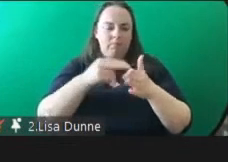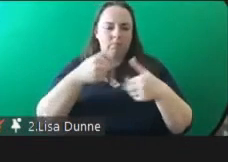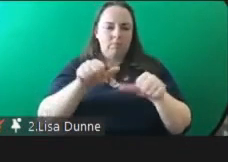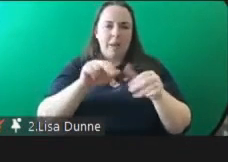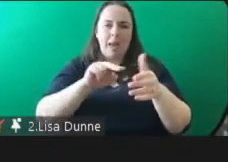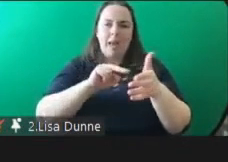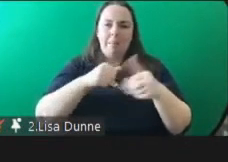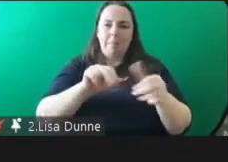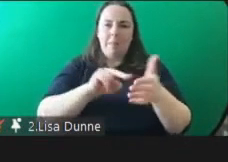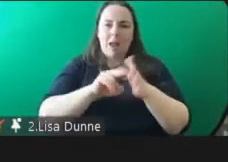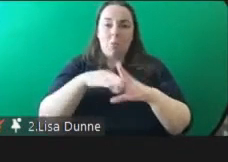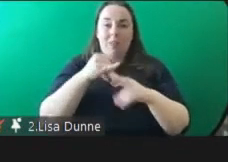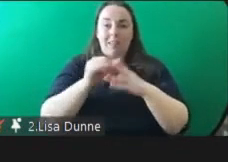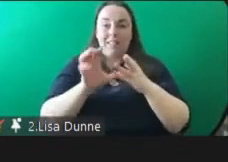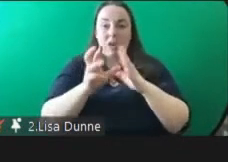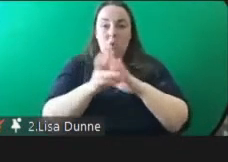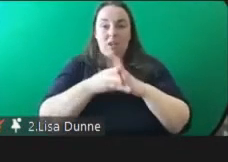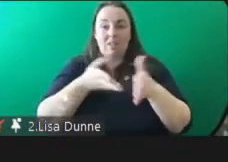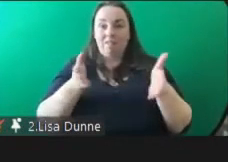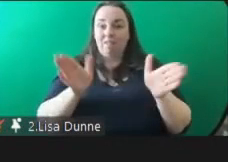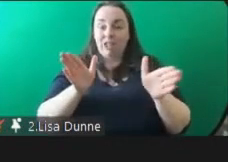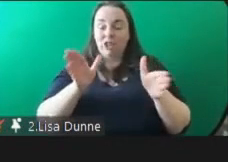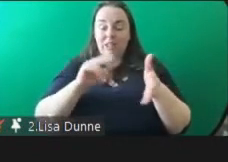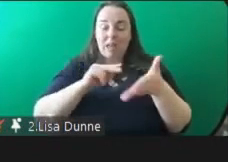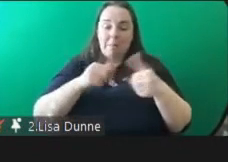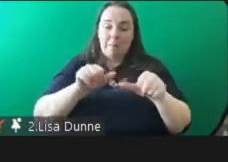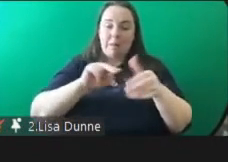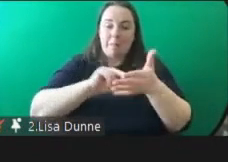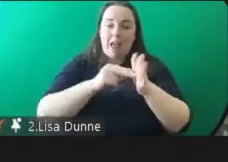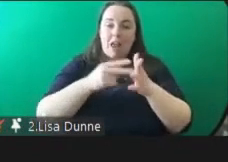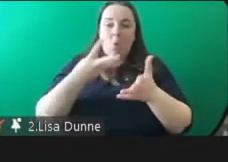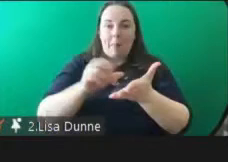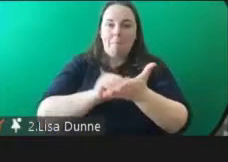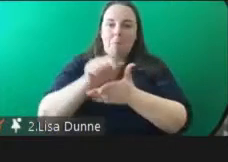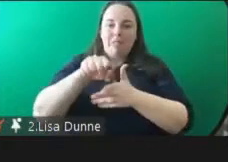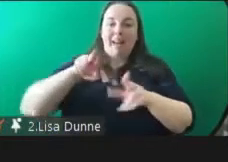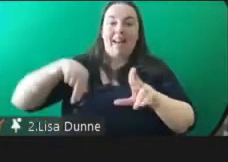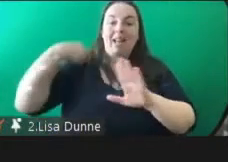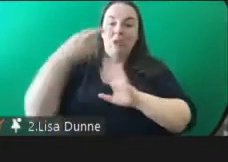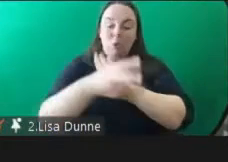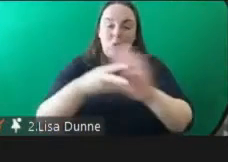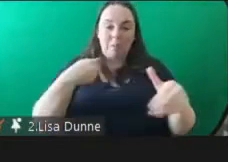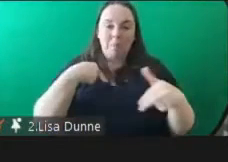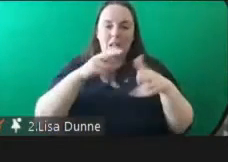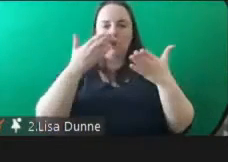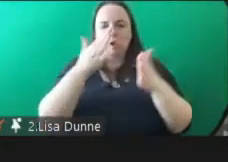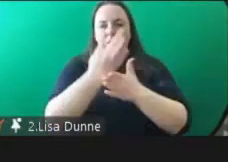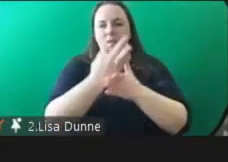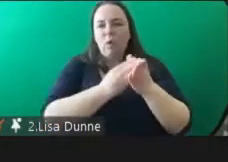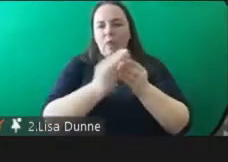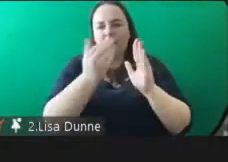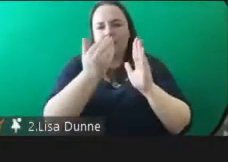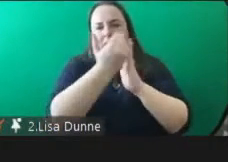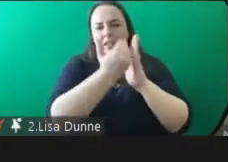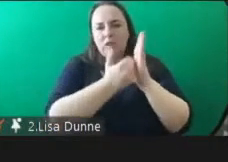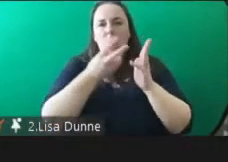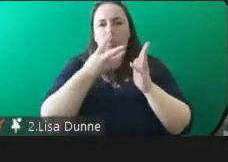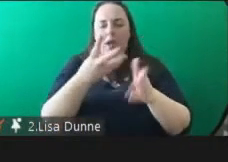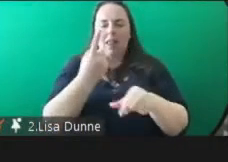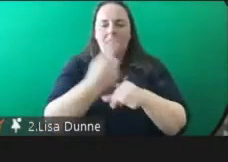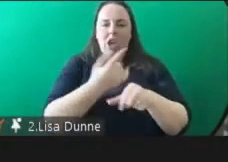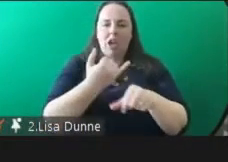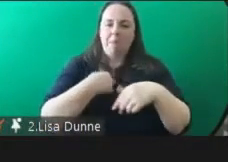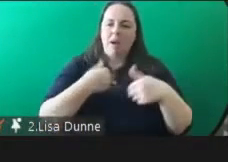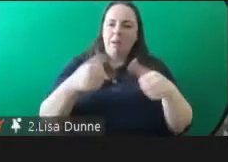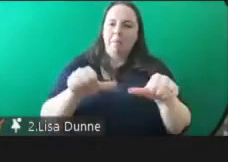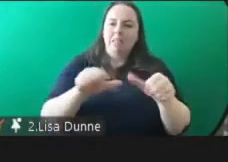managed to do that and it'll be published next week so i can point to some of the things that will be in the implementation plan